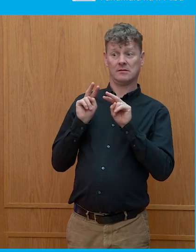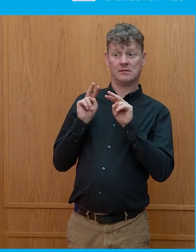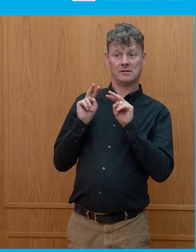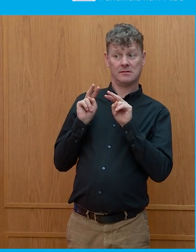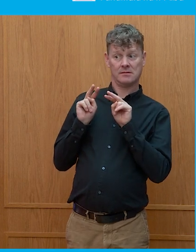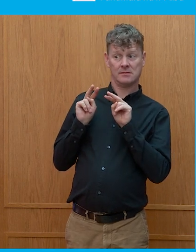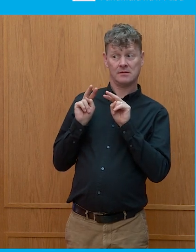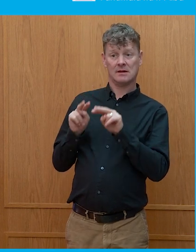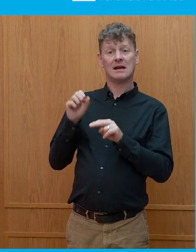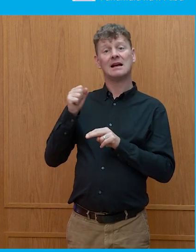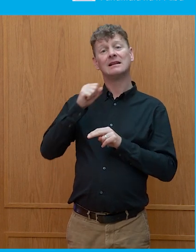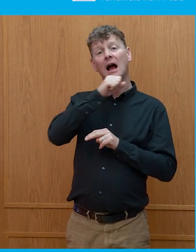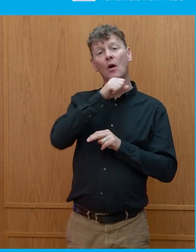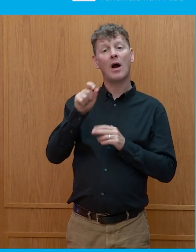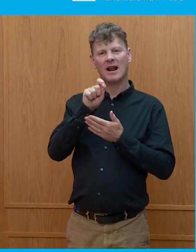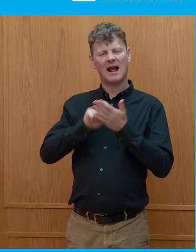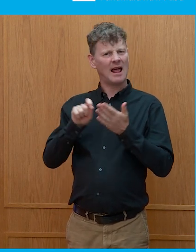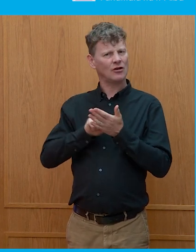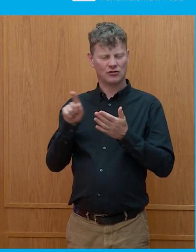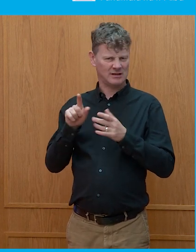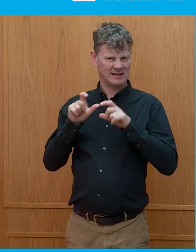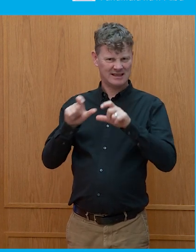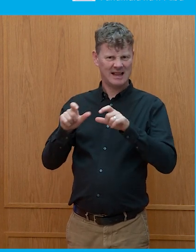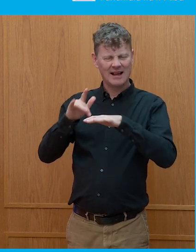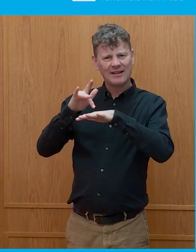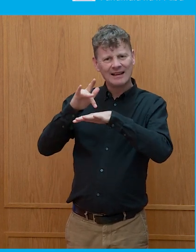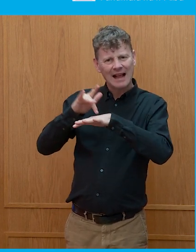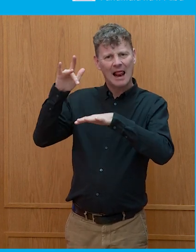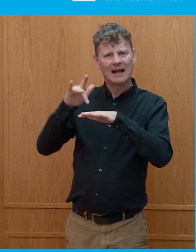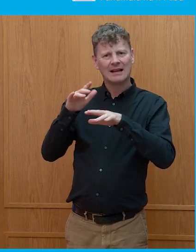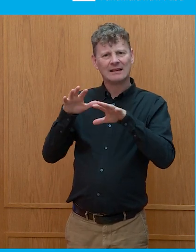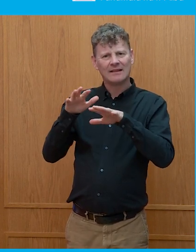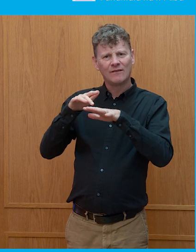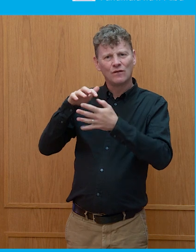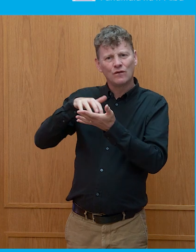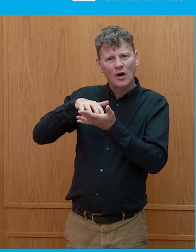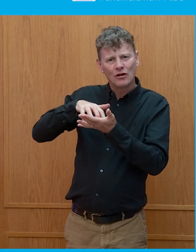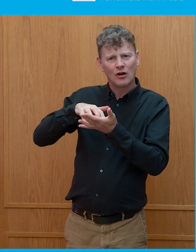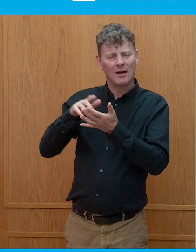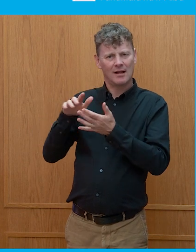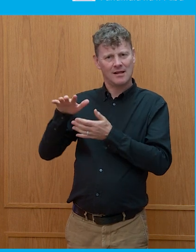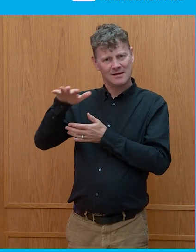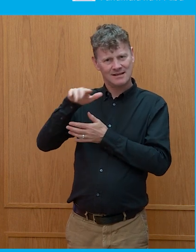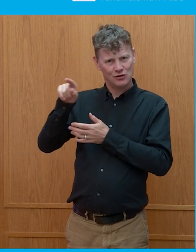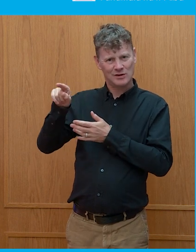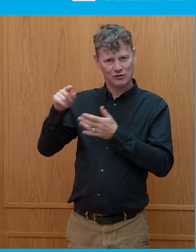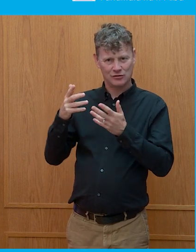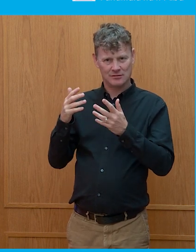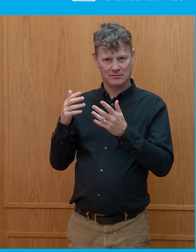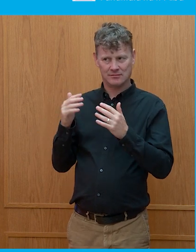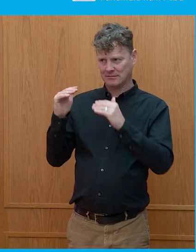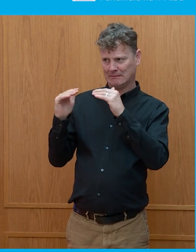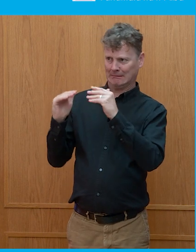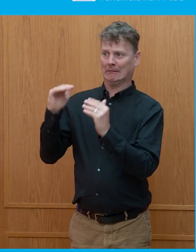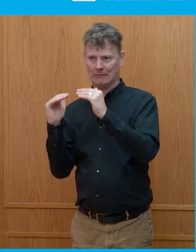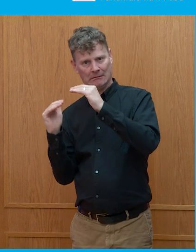feels like it's still a very delicate and fragile situation, and one which I suspect